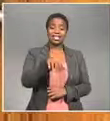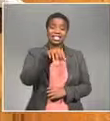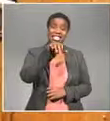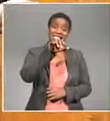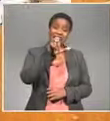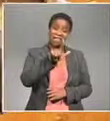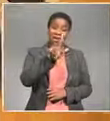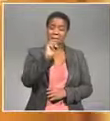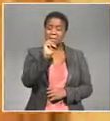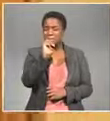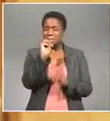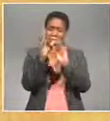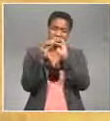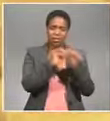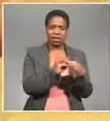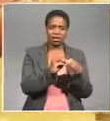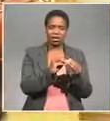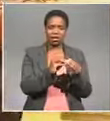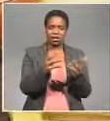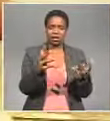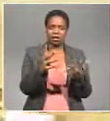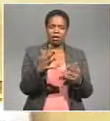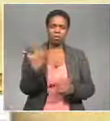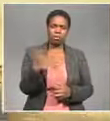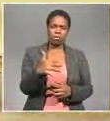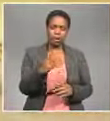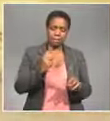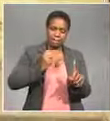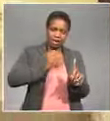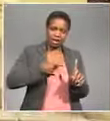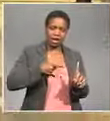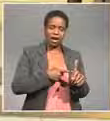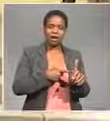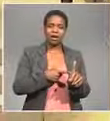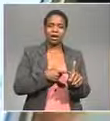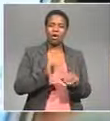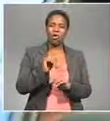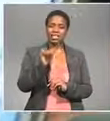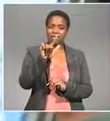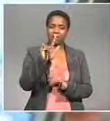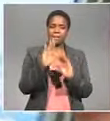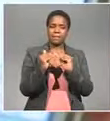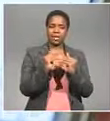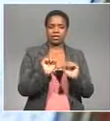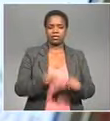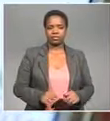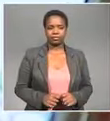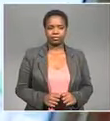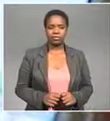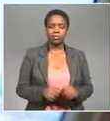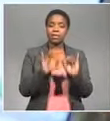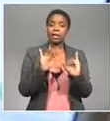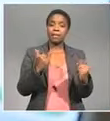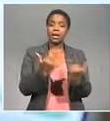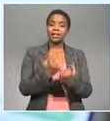that's how much some analysts are saying Vodacom owes nkosana Makati the company is reportedly